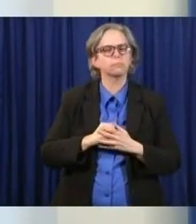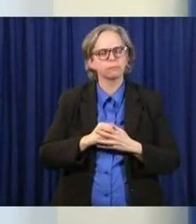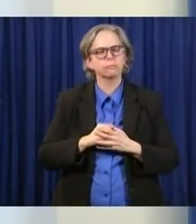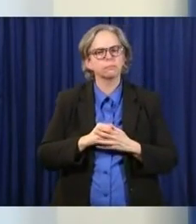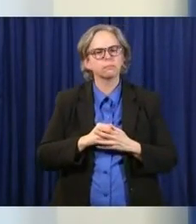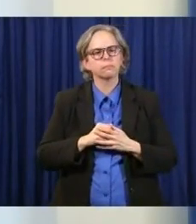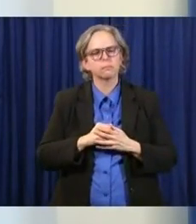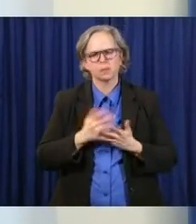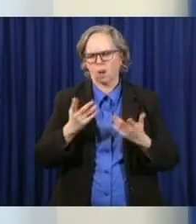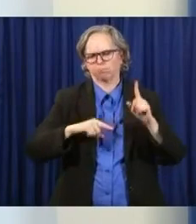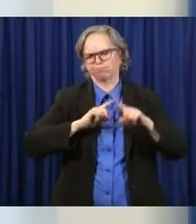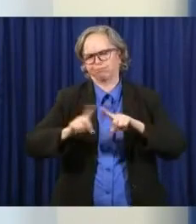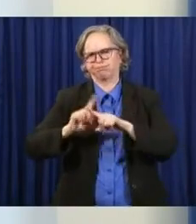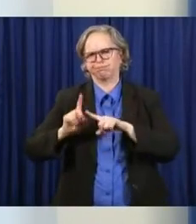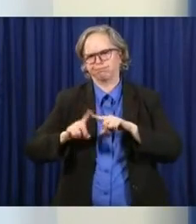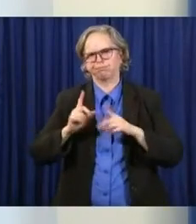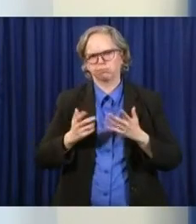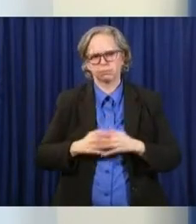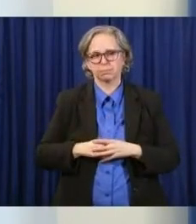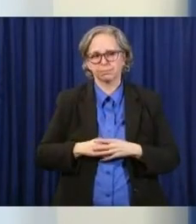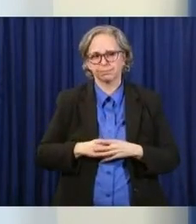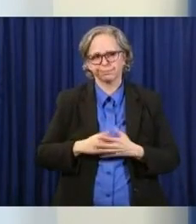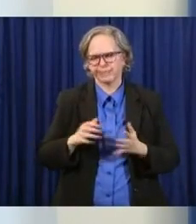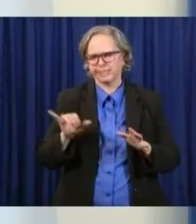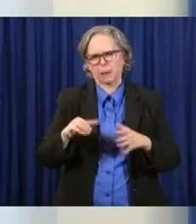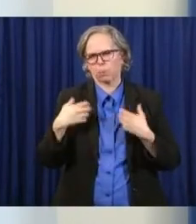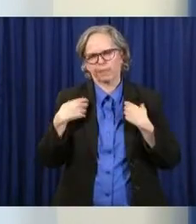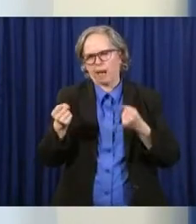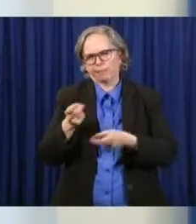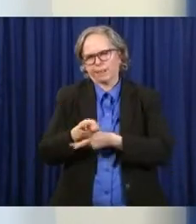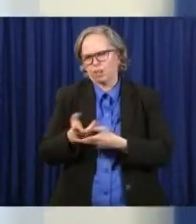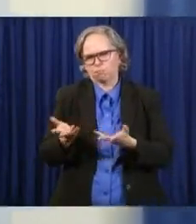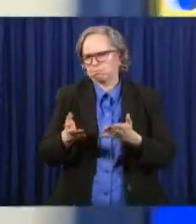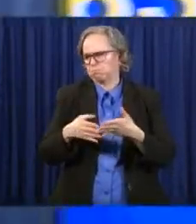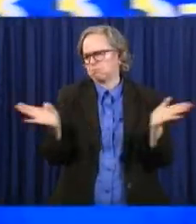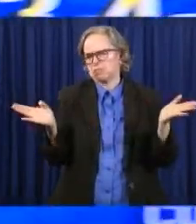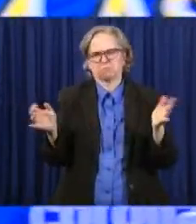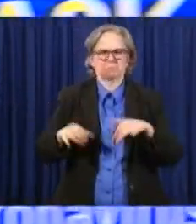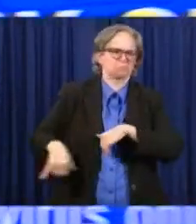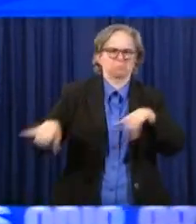wide variety, as in all of health care, about how testing is paid for. Thank you.